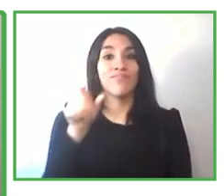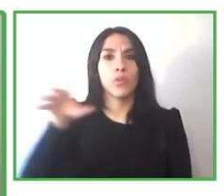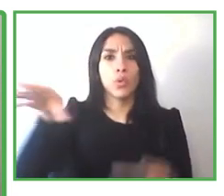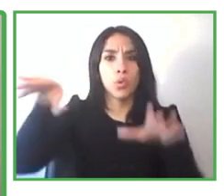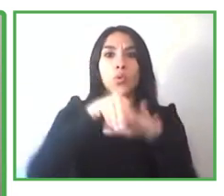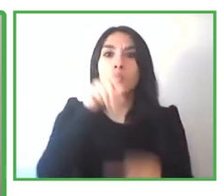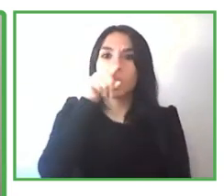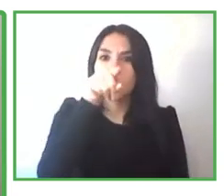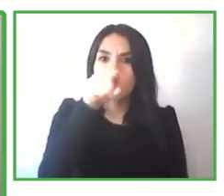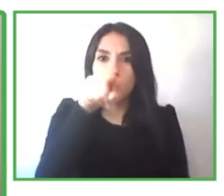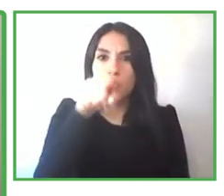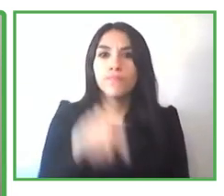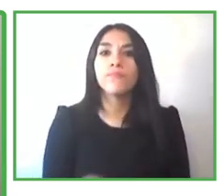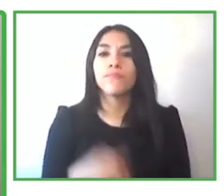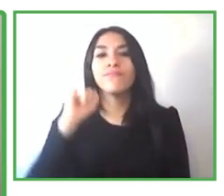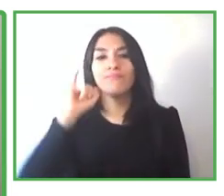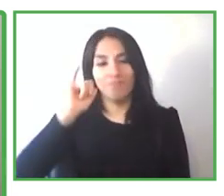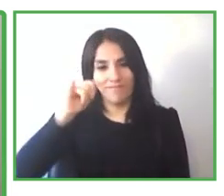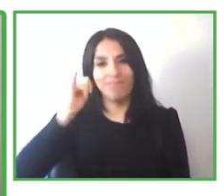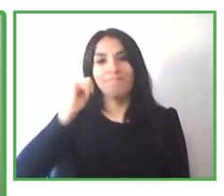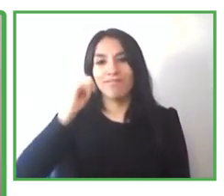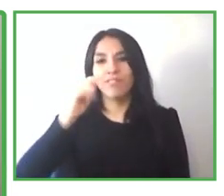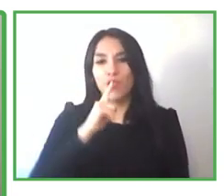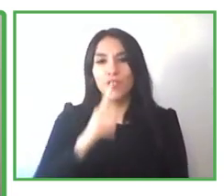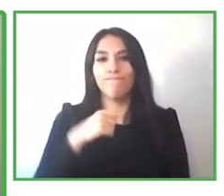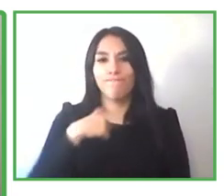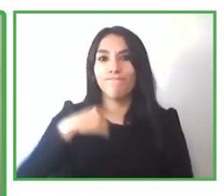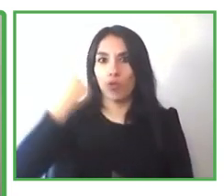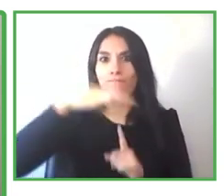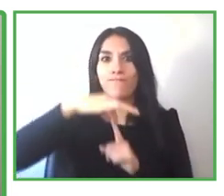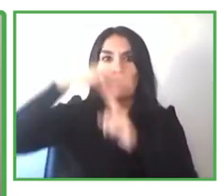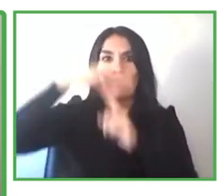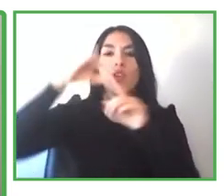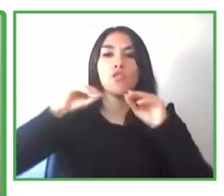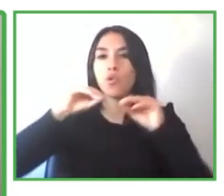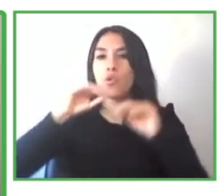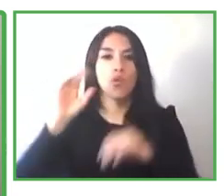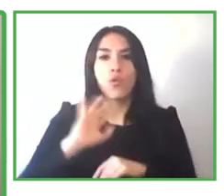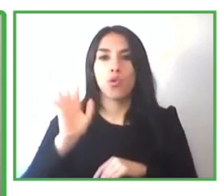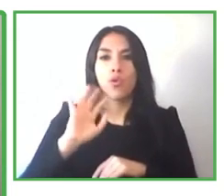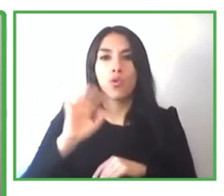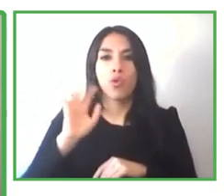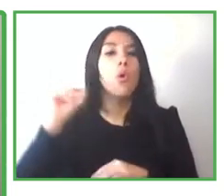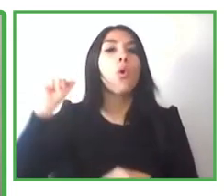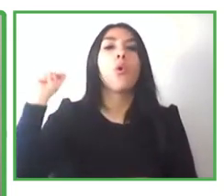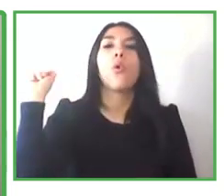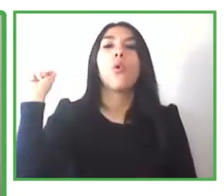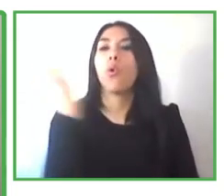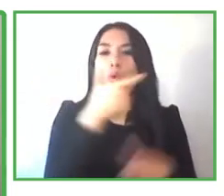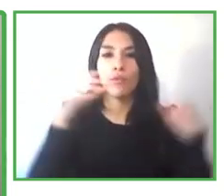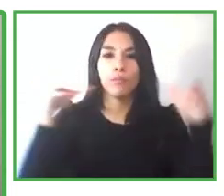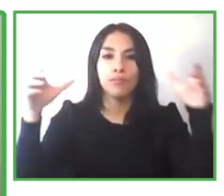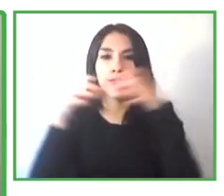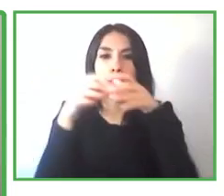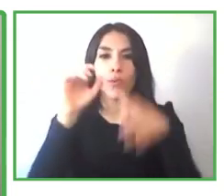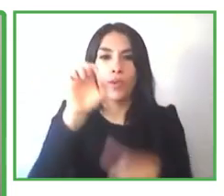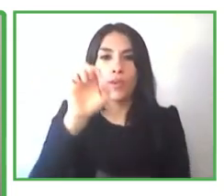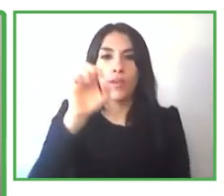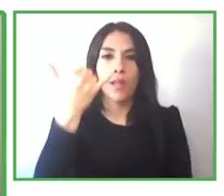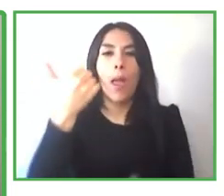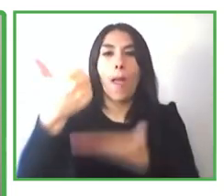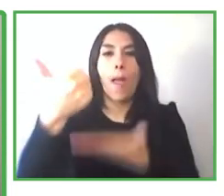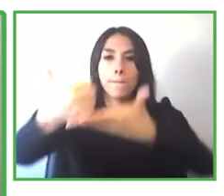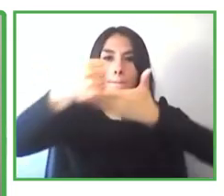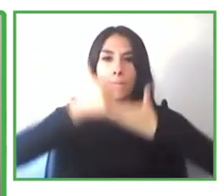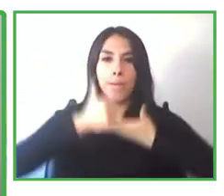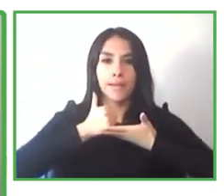anyway like um they treat me as a person first and they treat me of um and they never mentioned anything about